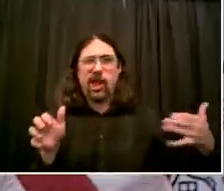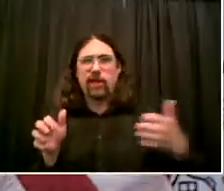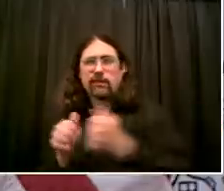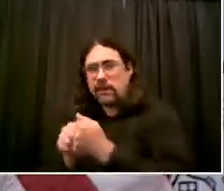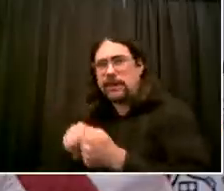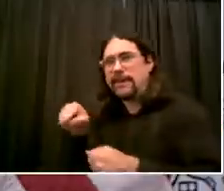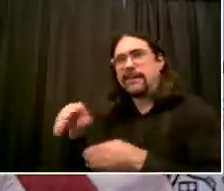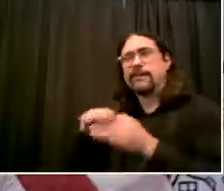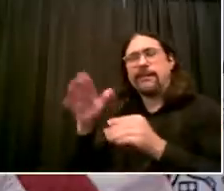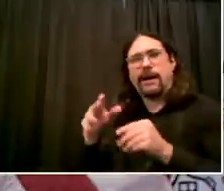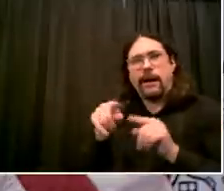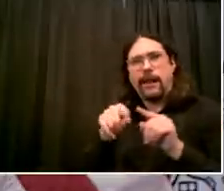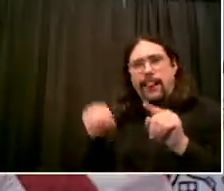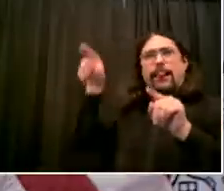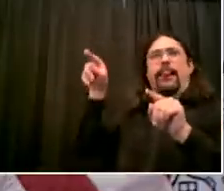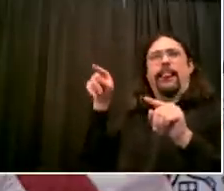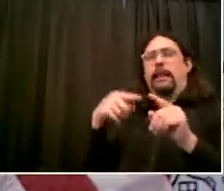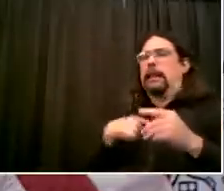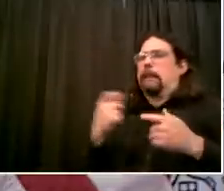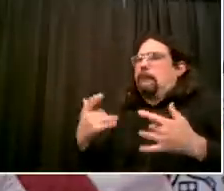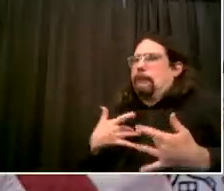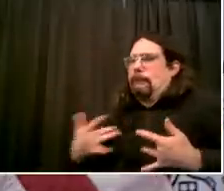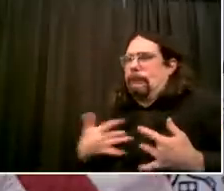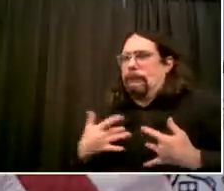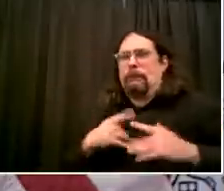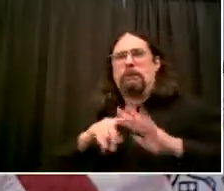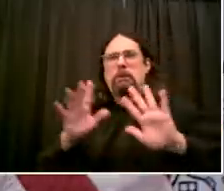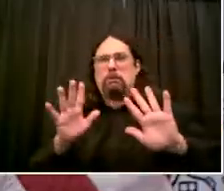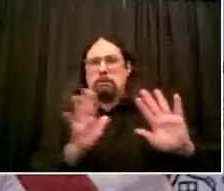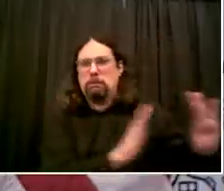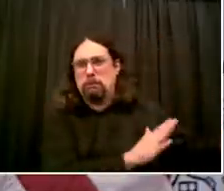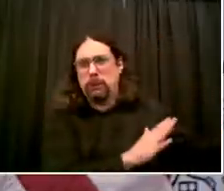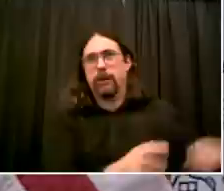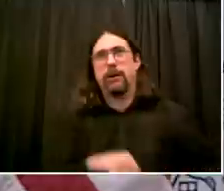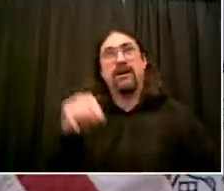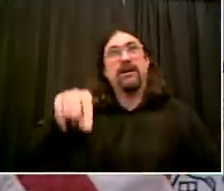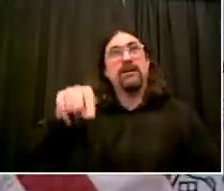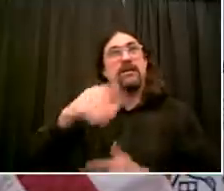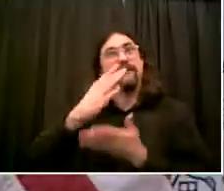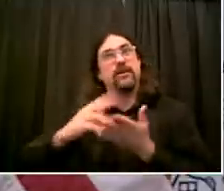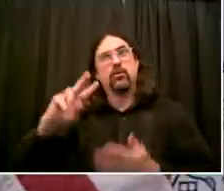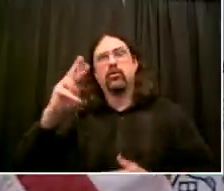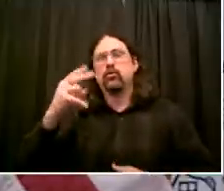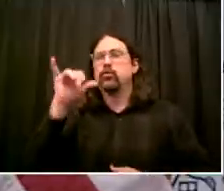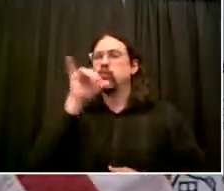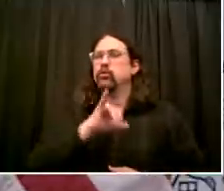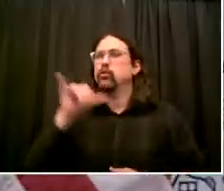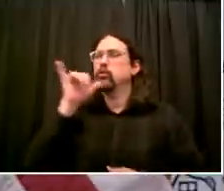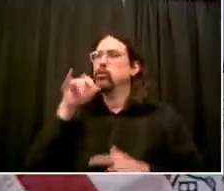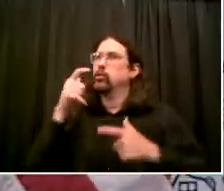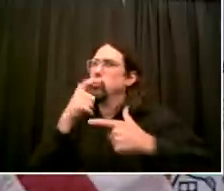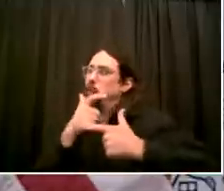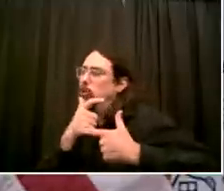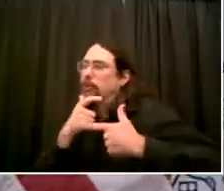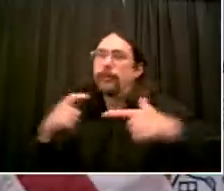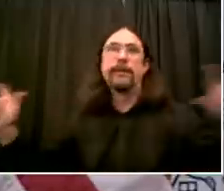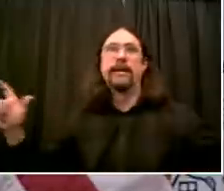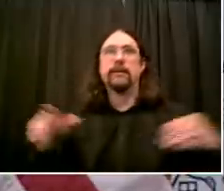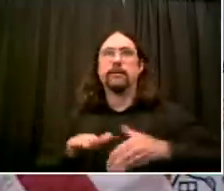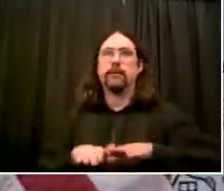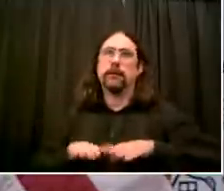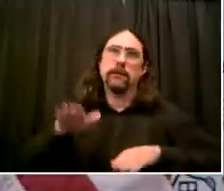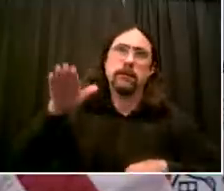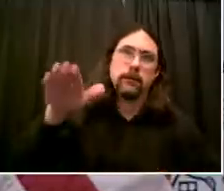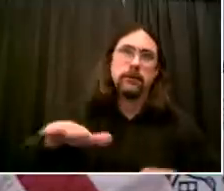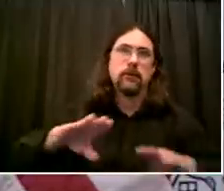again. We see exactly the same thing again. It's time to move forward. And if anything comes up in the data that's a concern, as usual,